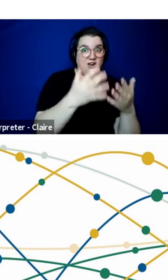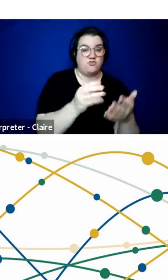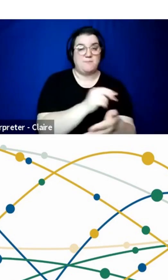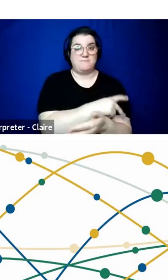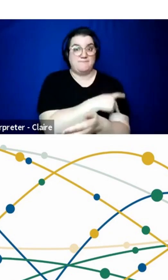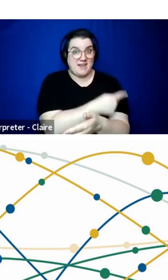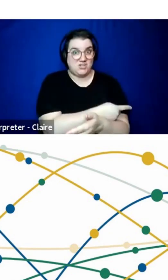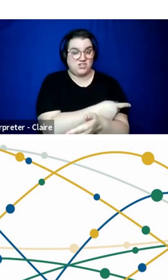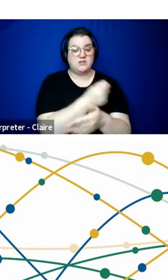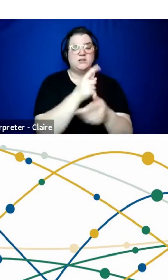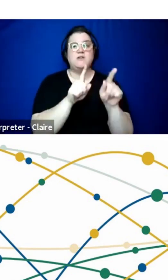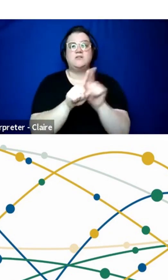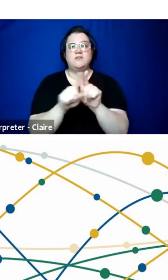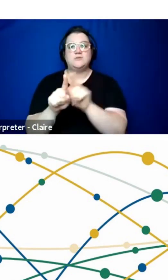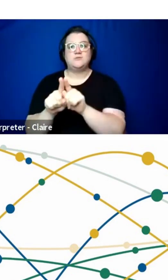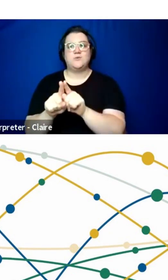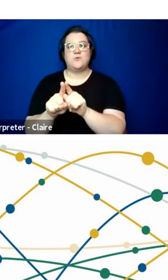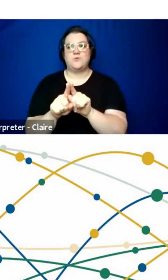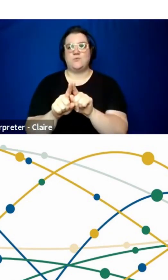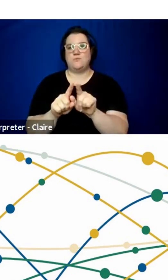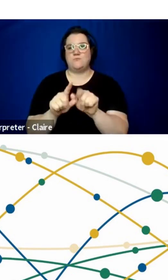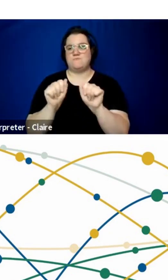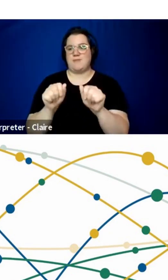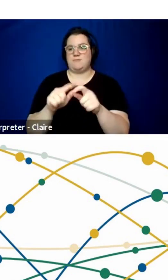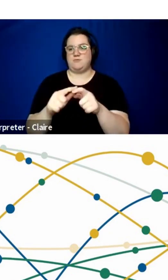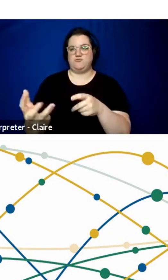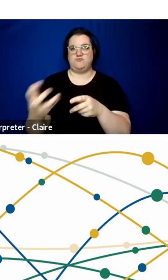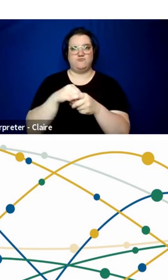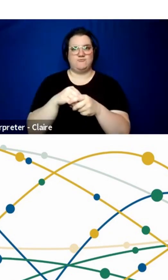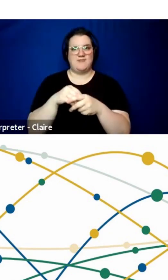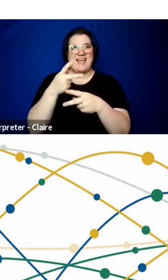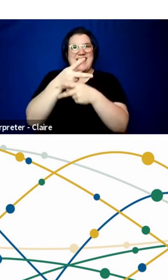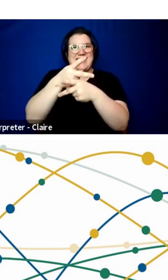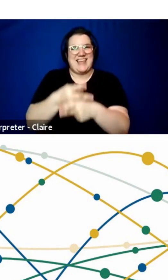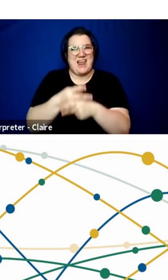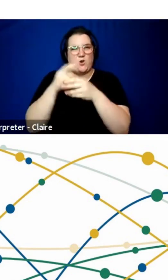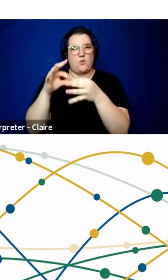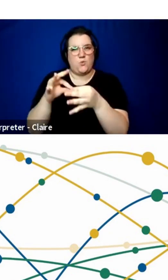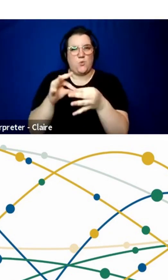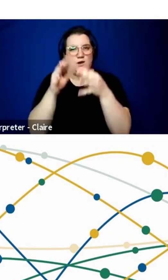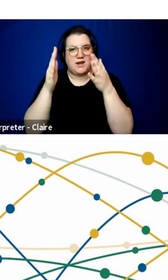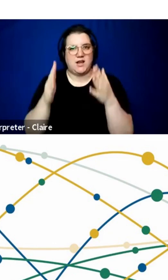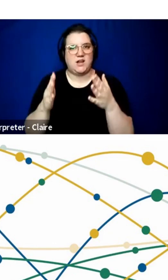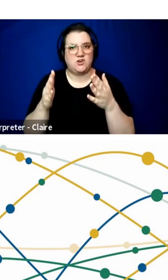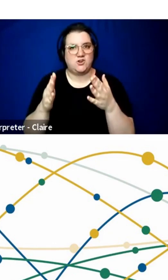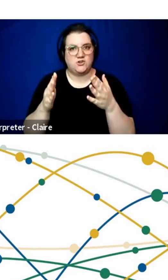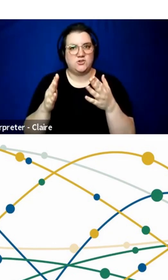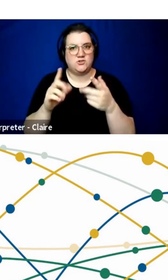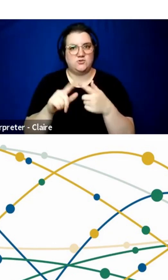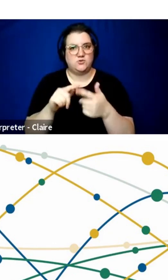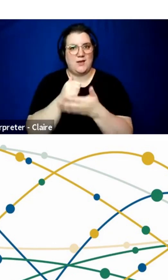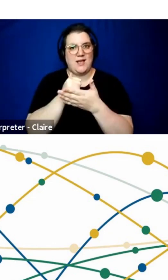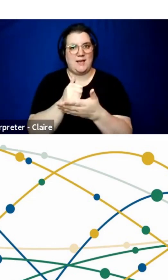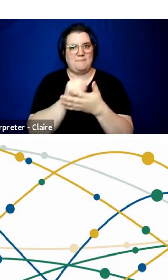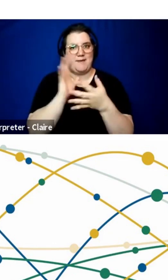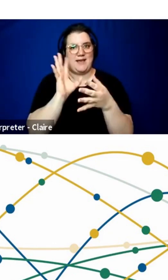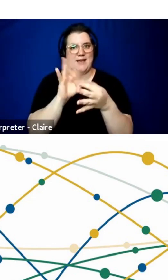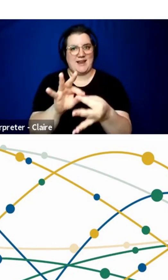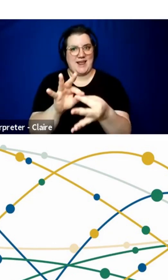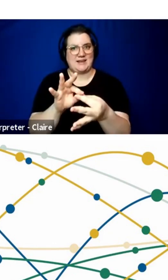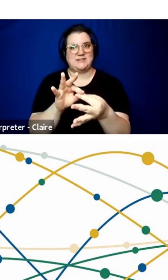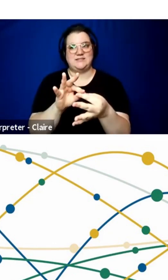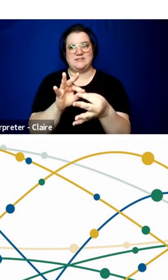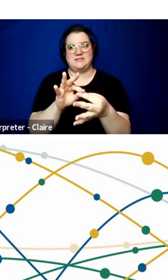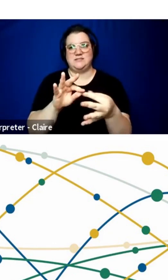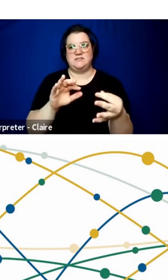patient, but really being able to bring in a care coordinator to also help connect those other and link